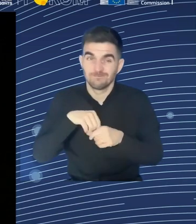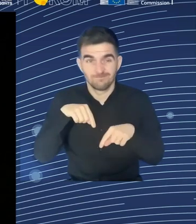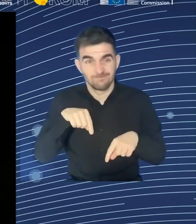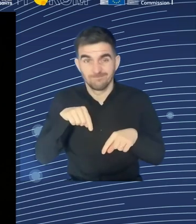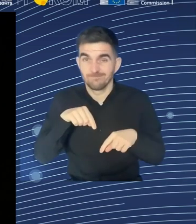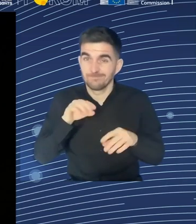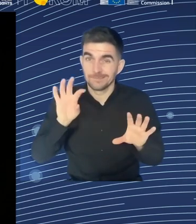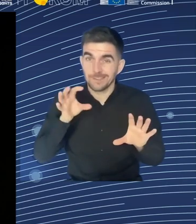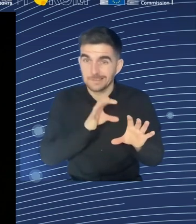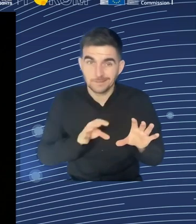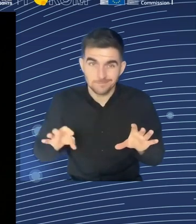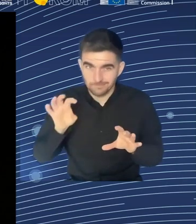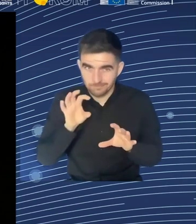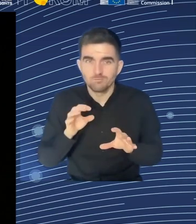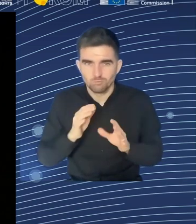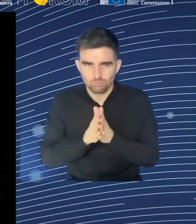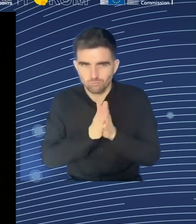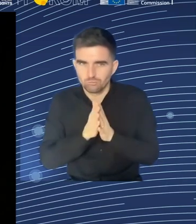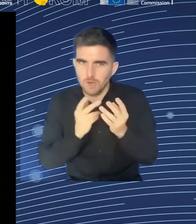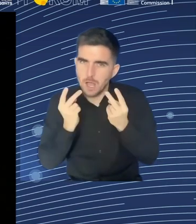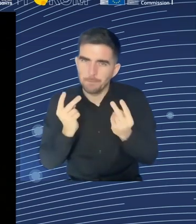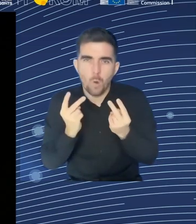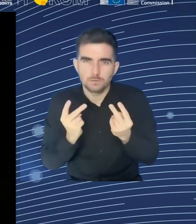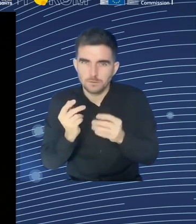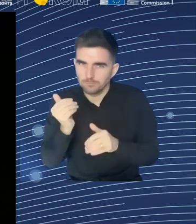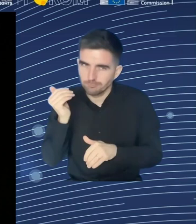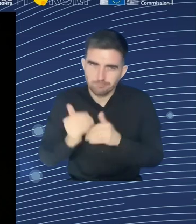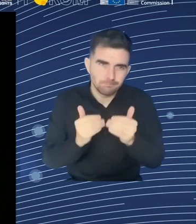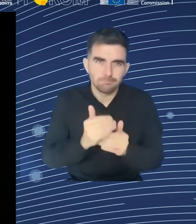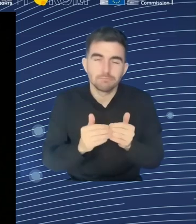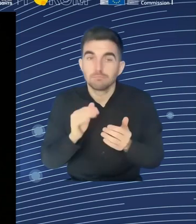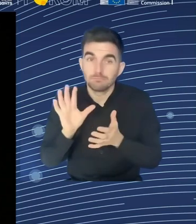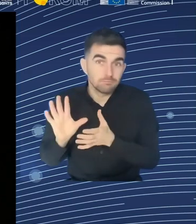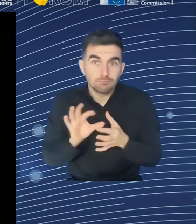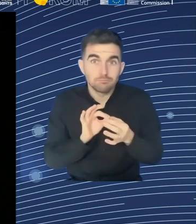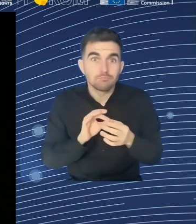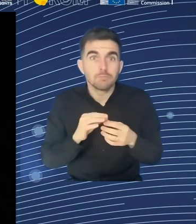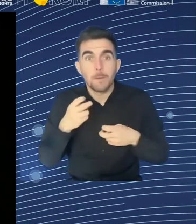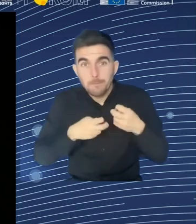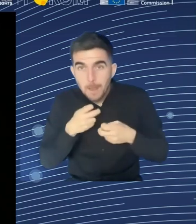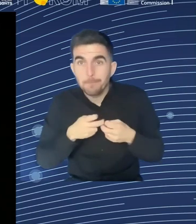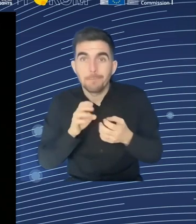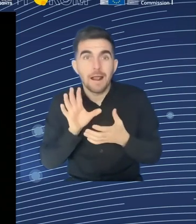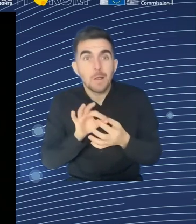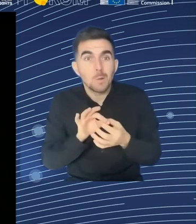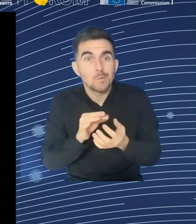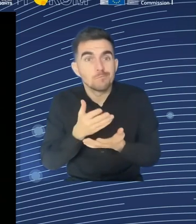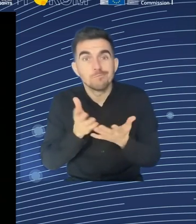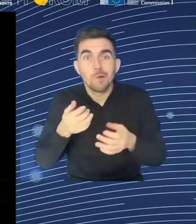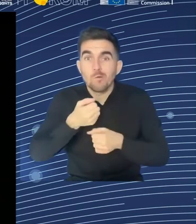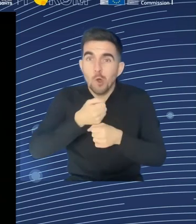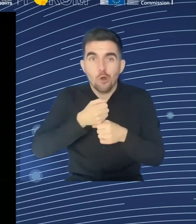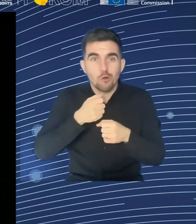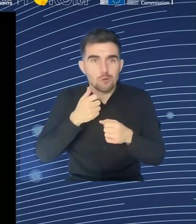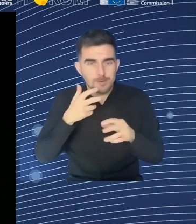we've been issuing a survey which is based on the input of around 100 companies across Europe and it included